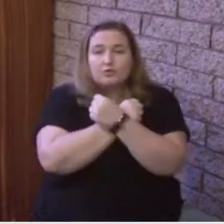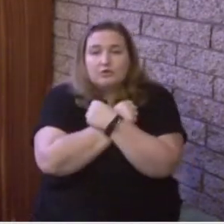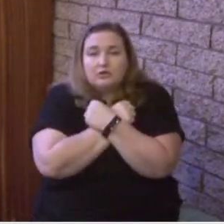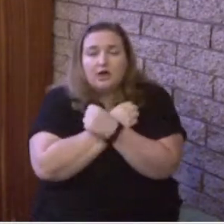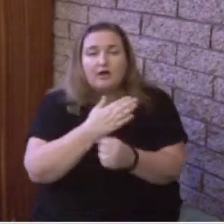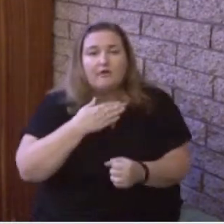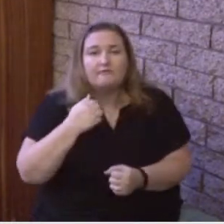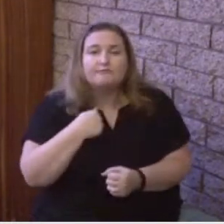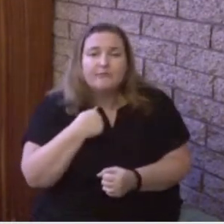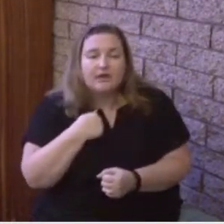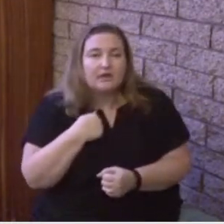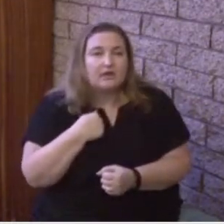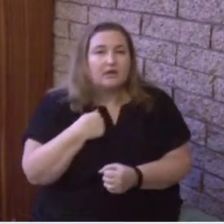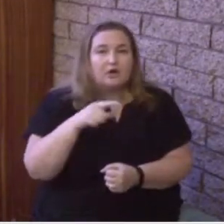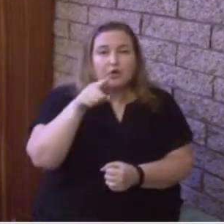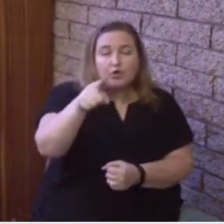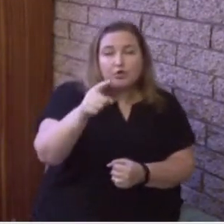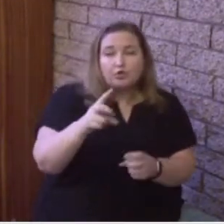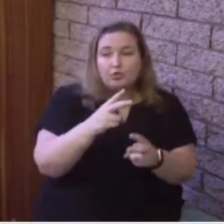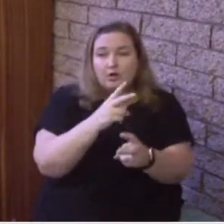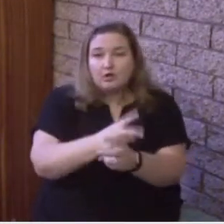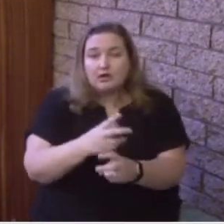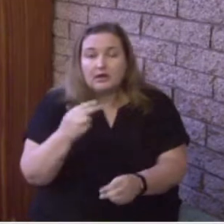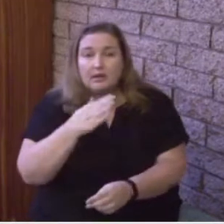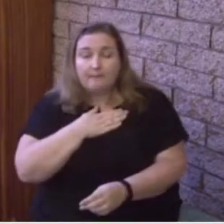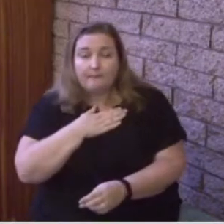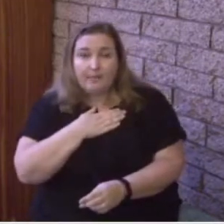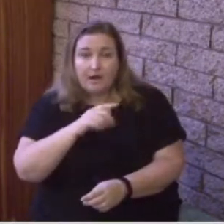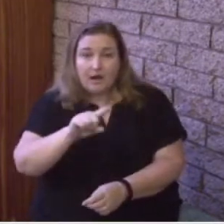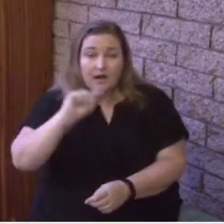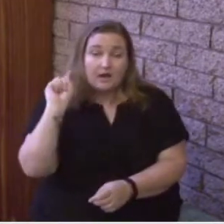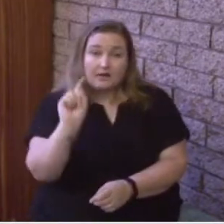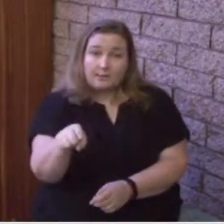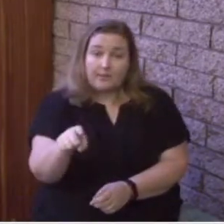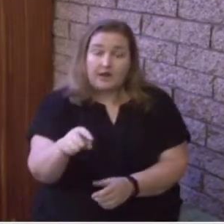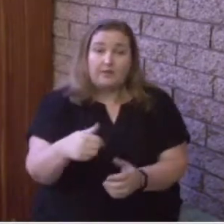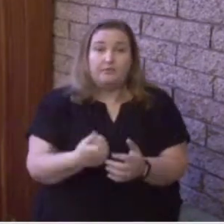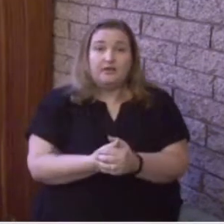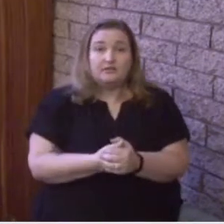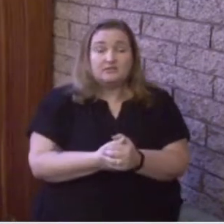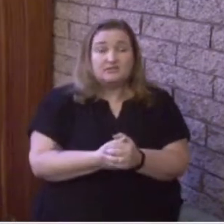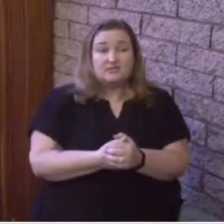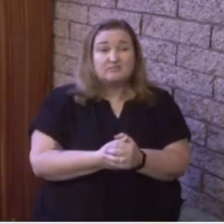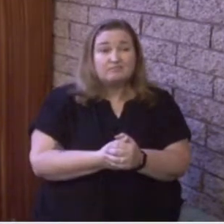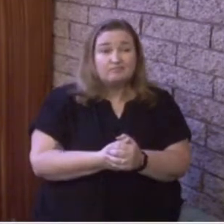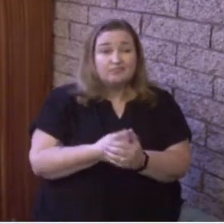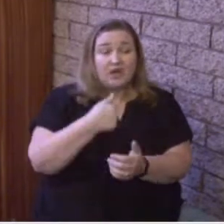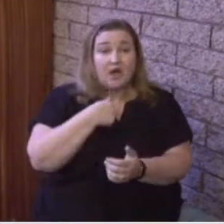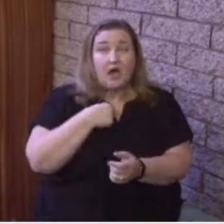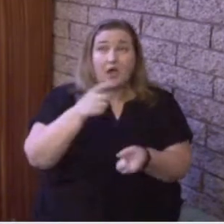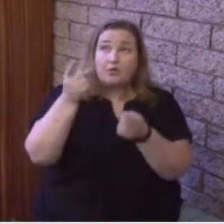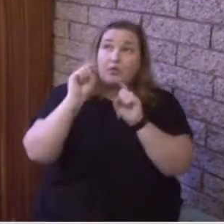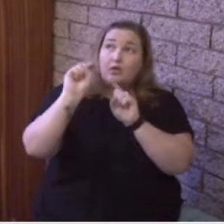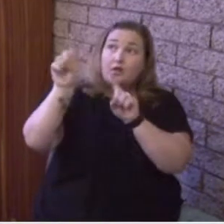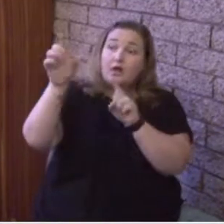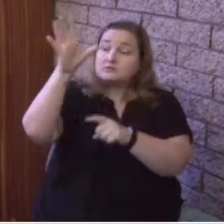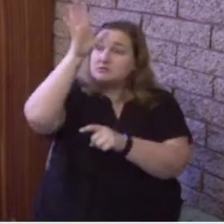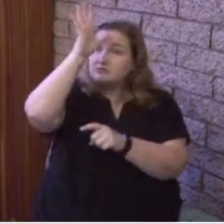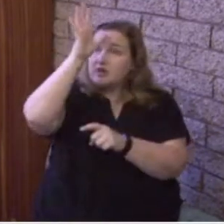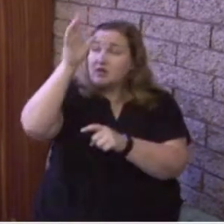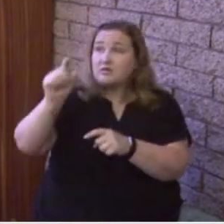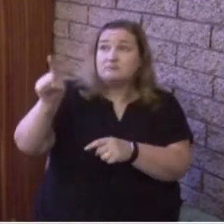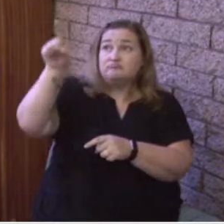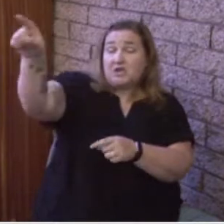and I will ask the Father, and he will give you another helper. This is Jesus speaking. He said, To be with you